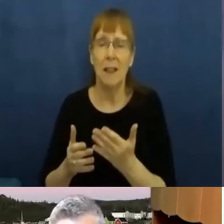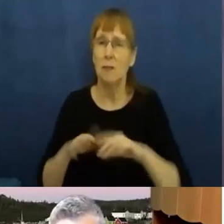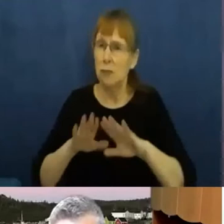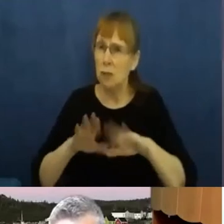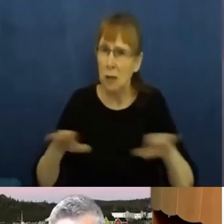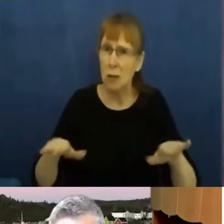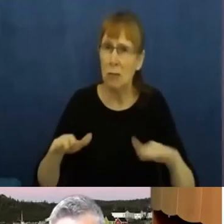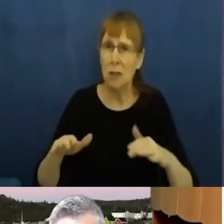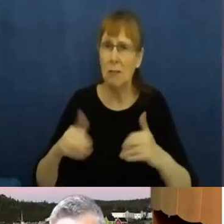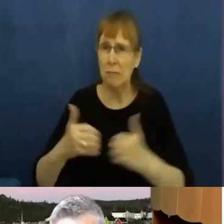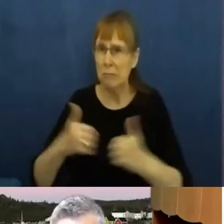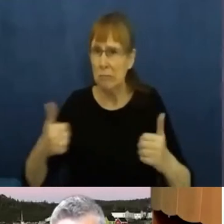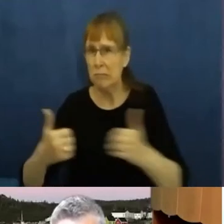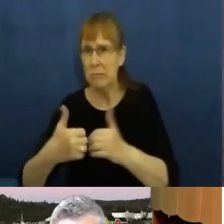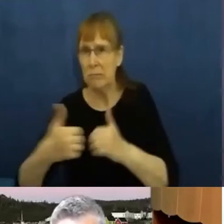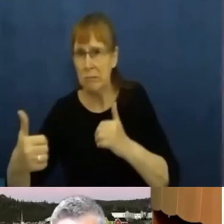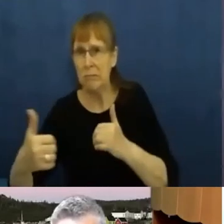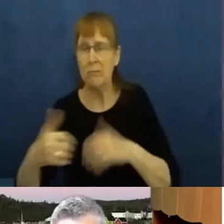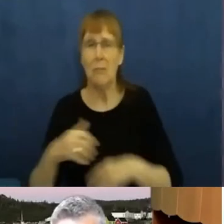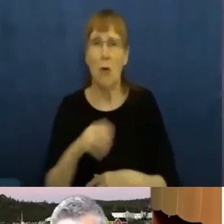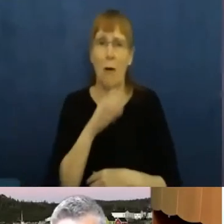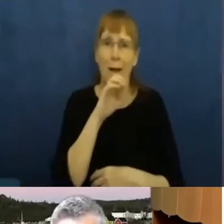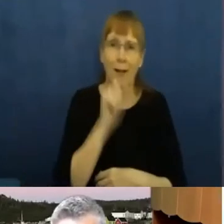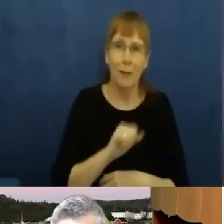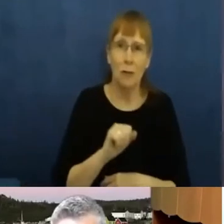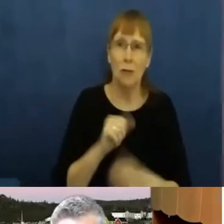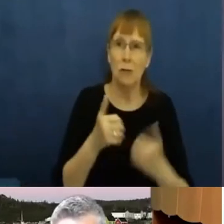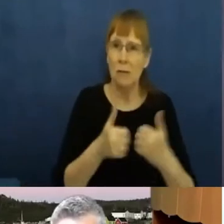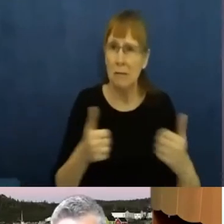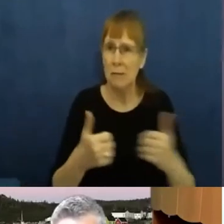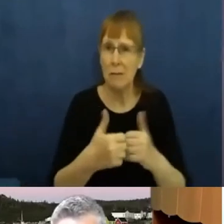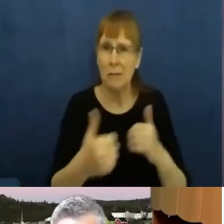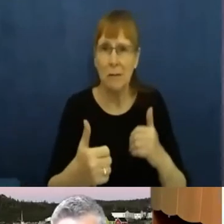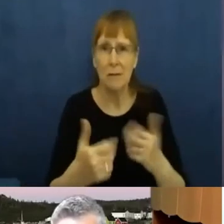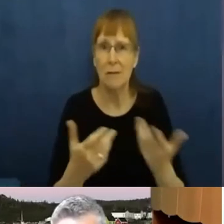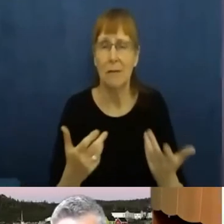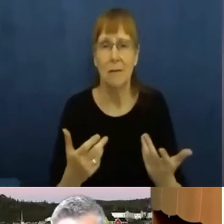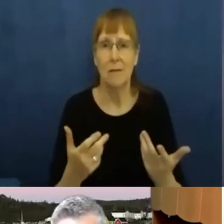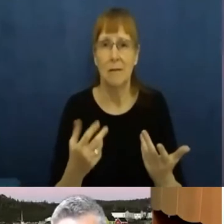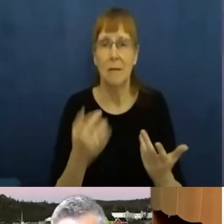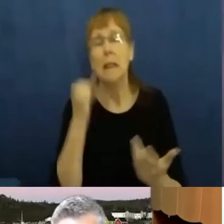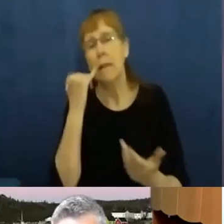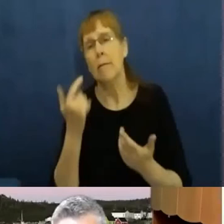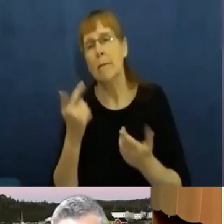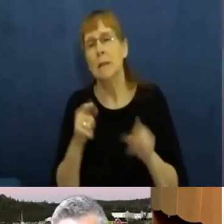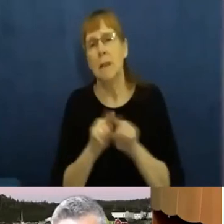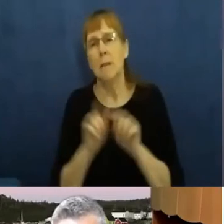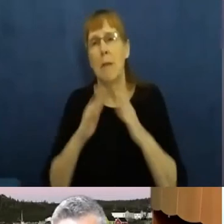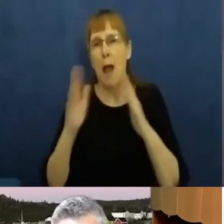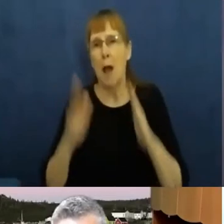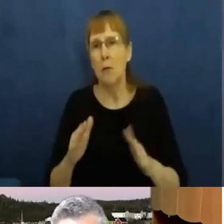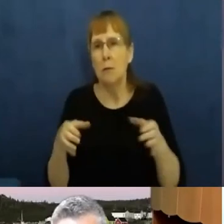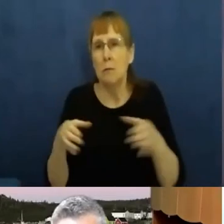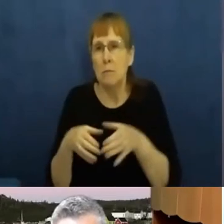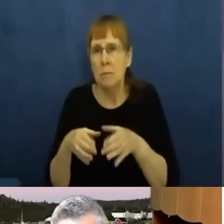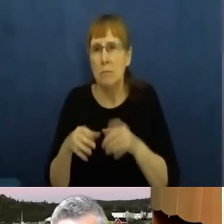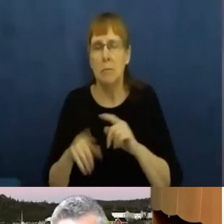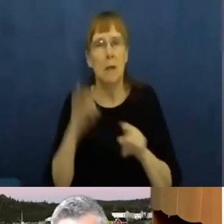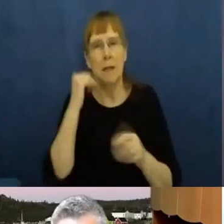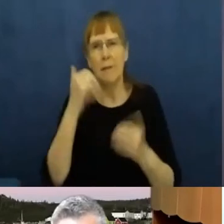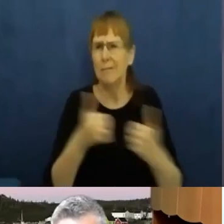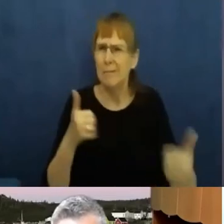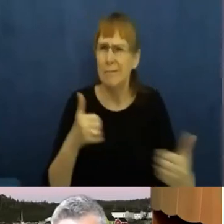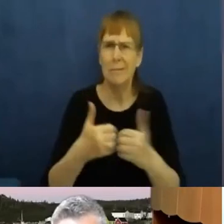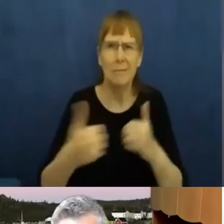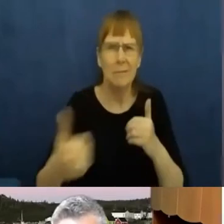other than if they are in the same house, we're suffering the I think that we suffer when we are